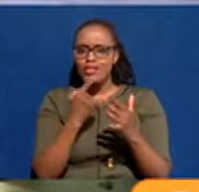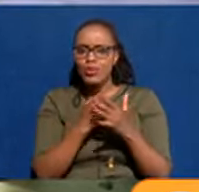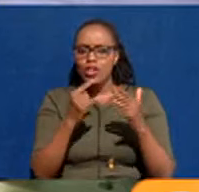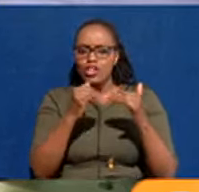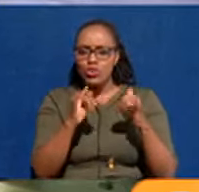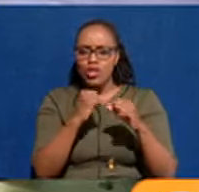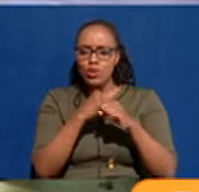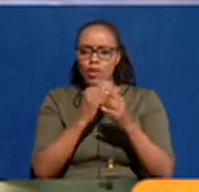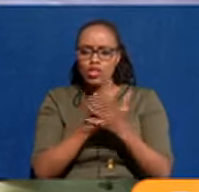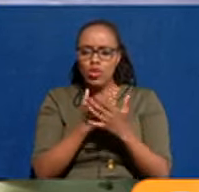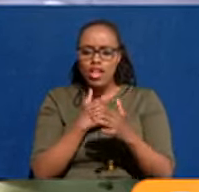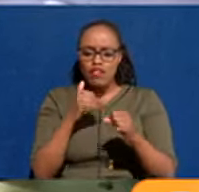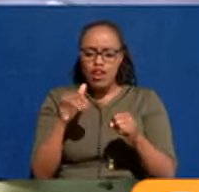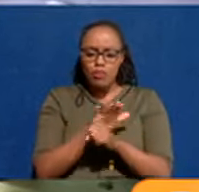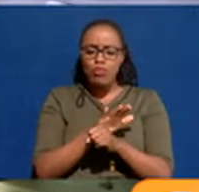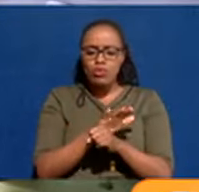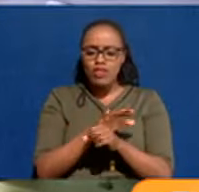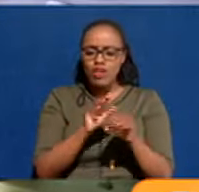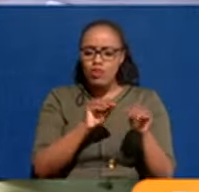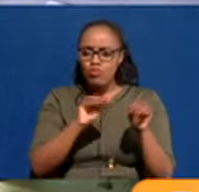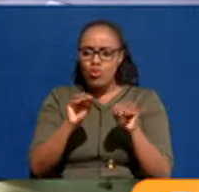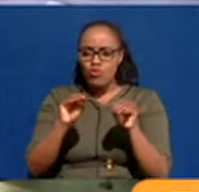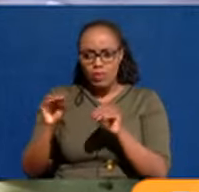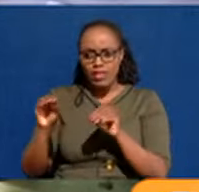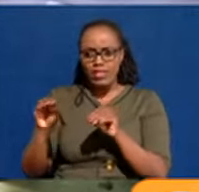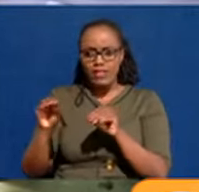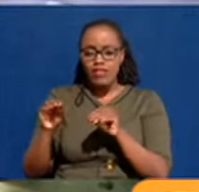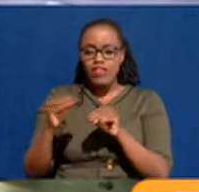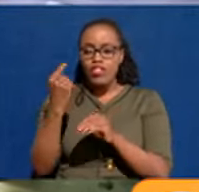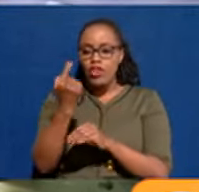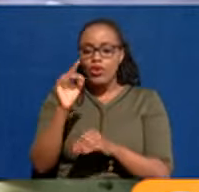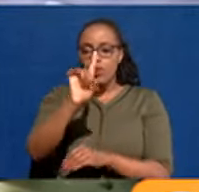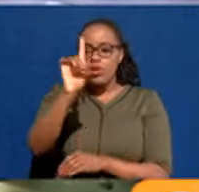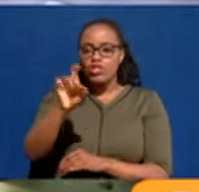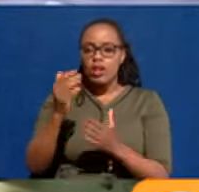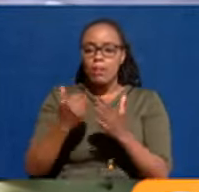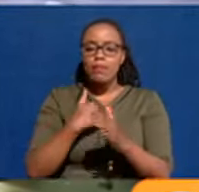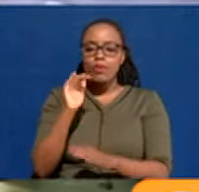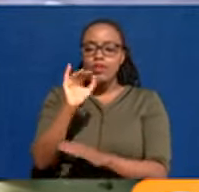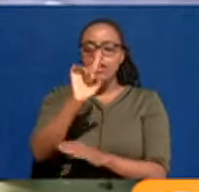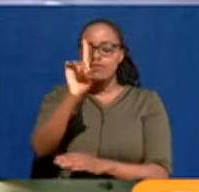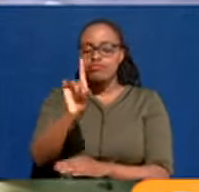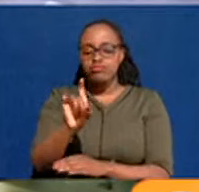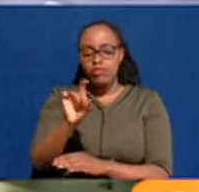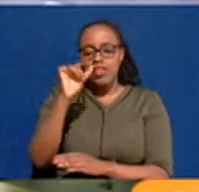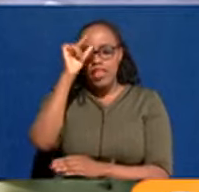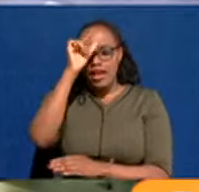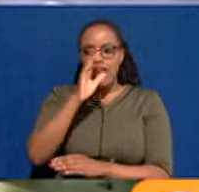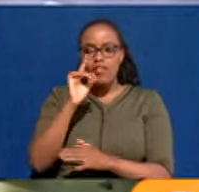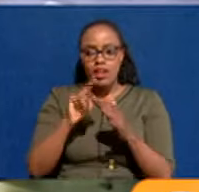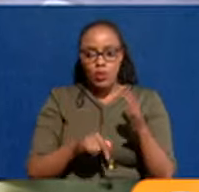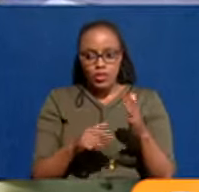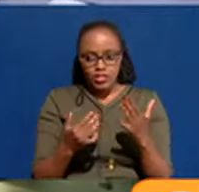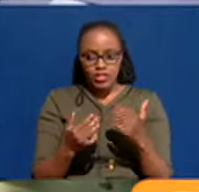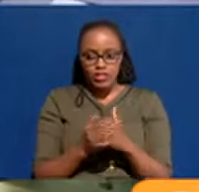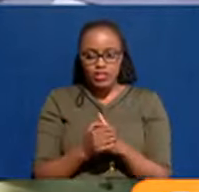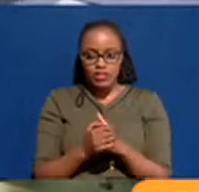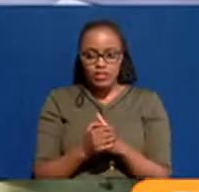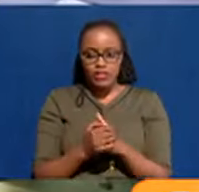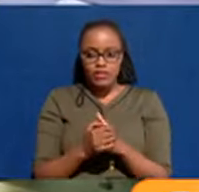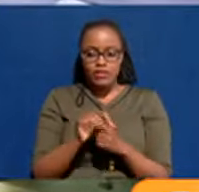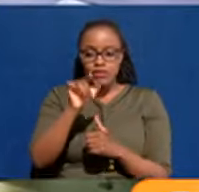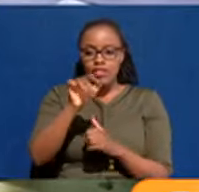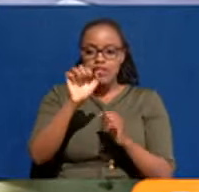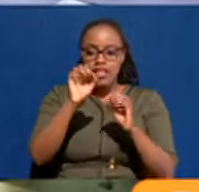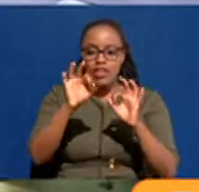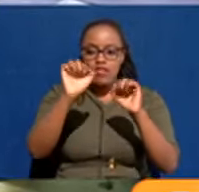making sure that there is a complete flow. And the only question that maybe I'll pose to His Excellency is that if